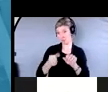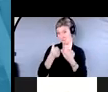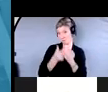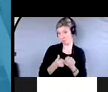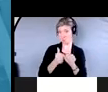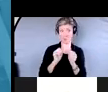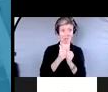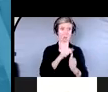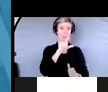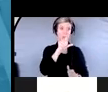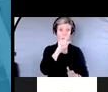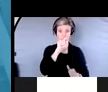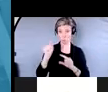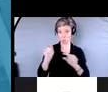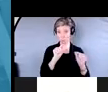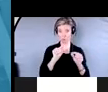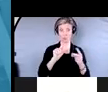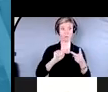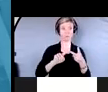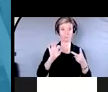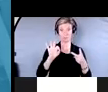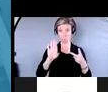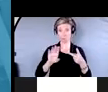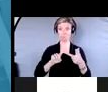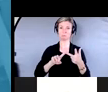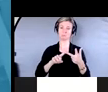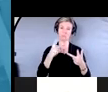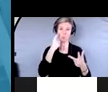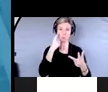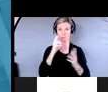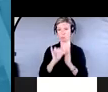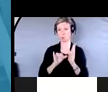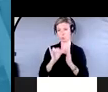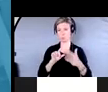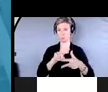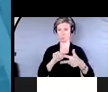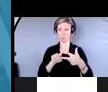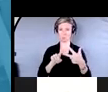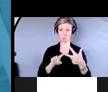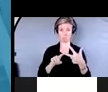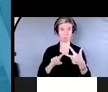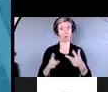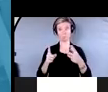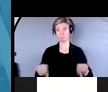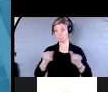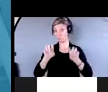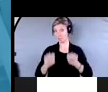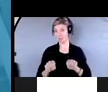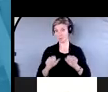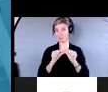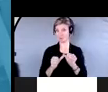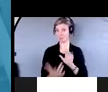Facebook page, and we have a YouTube channel. So various ways that you can keep connected, get in touch with us, and get